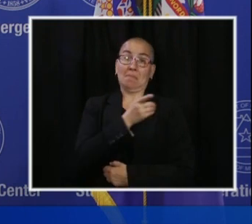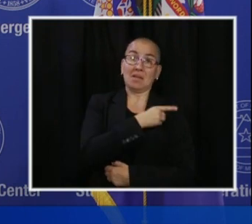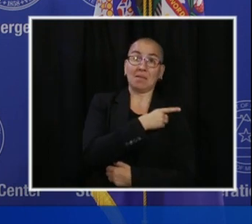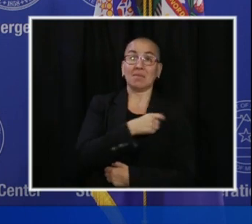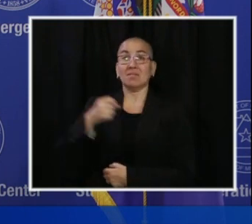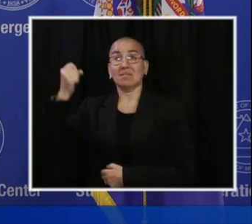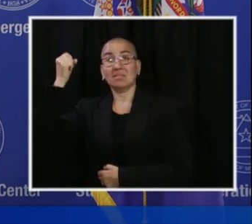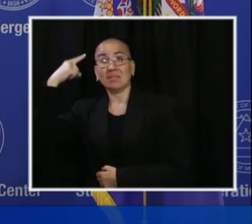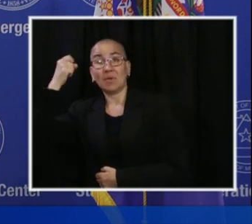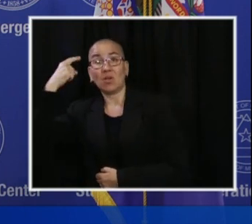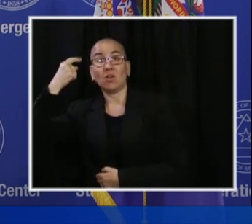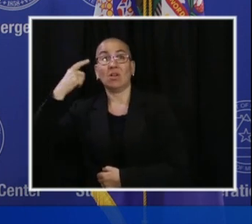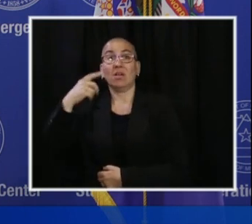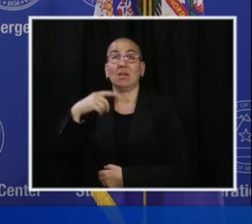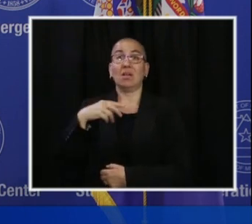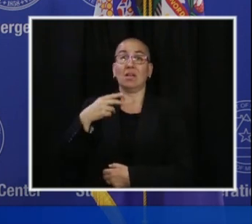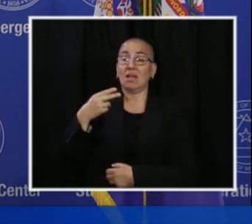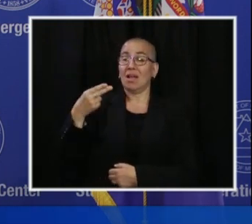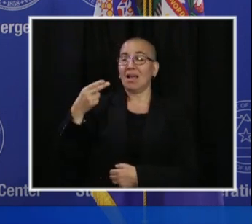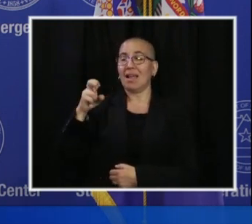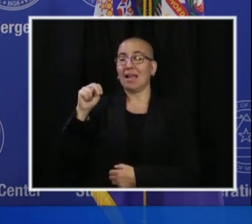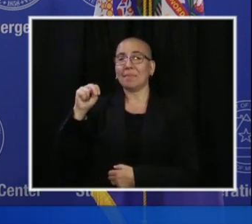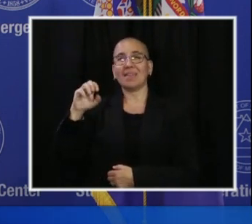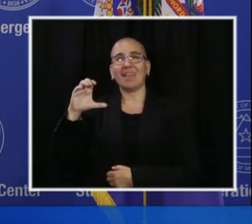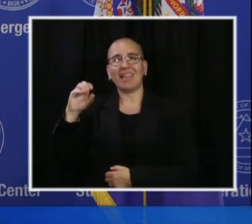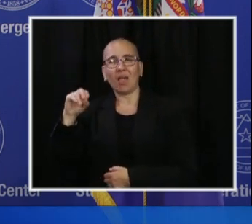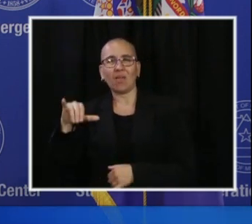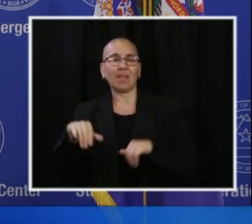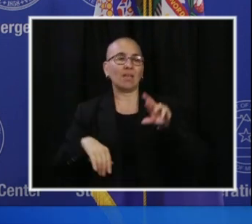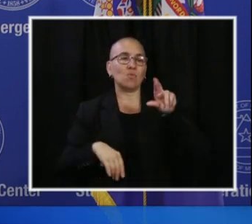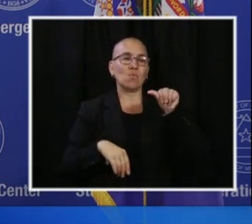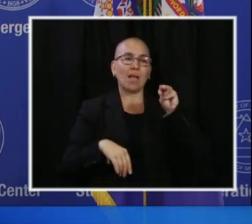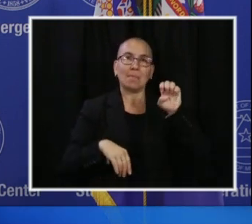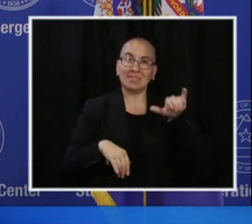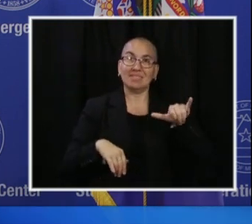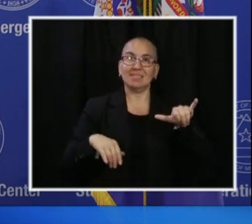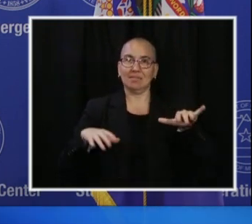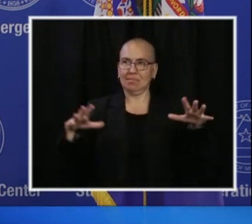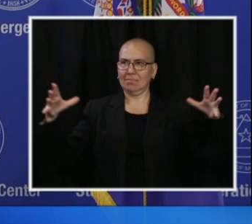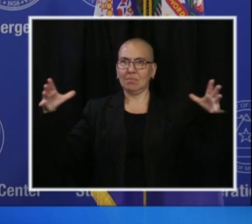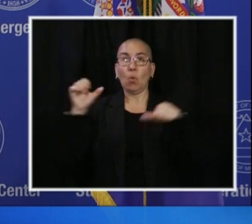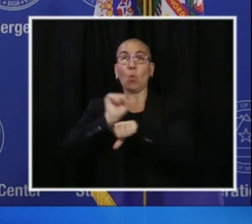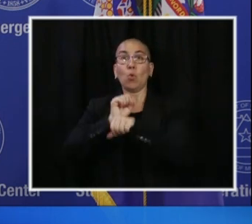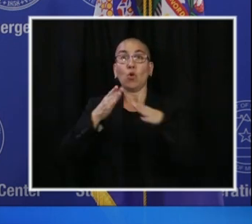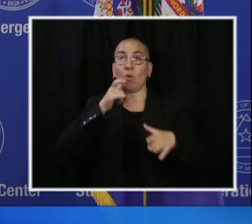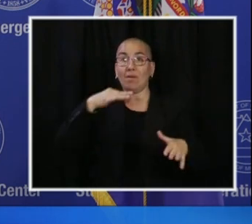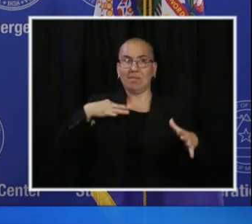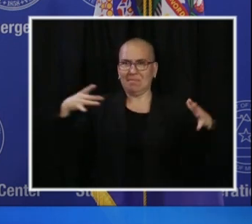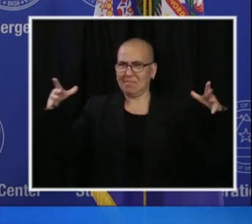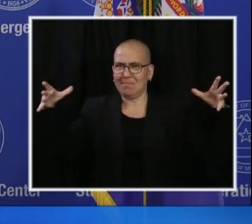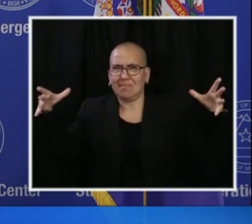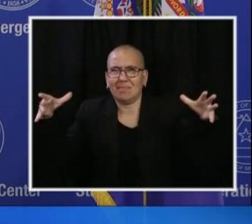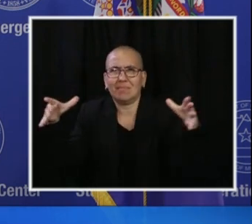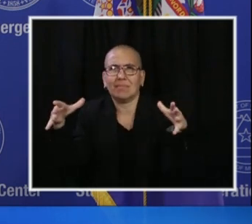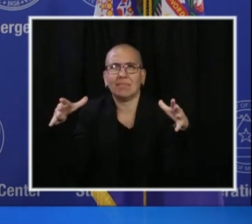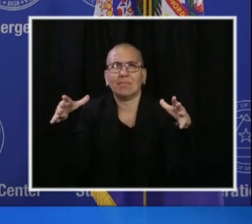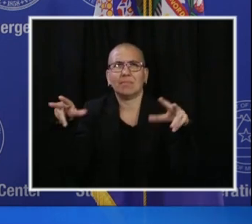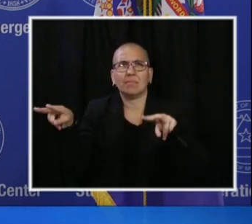County that are out working the streets today, prepared to rapidly respond if we have disruption or riots,